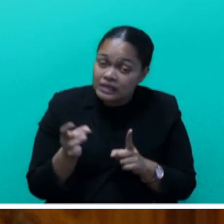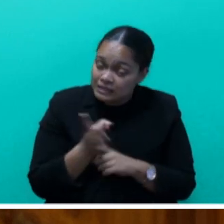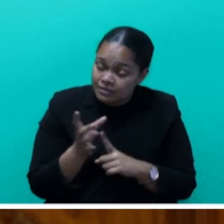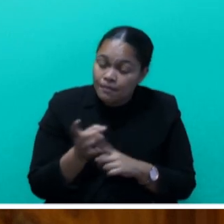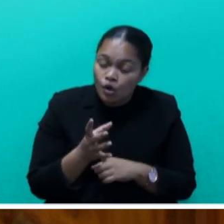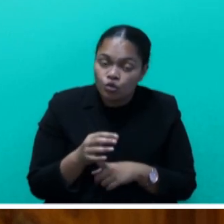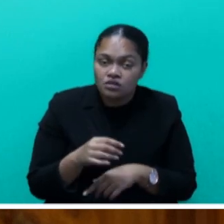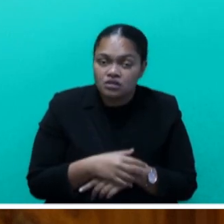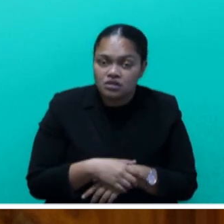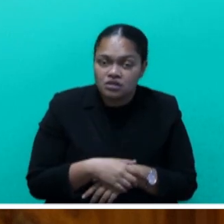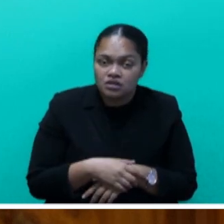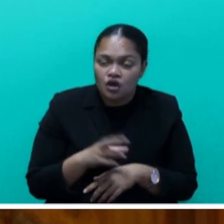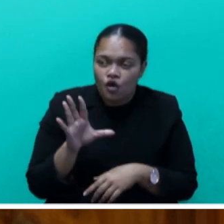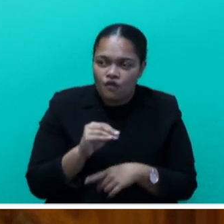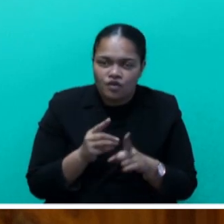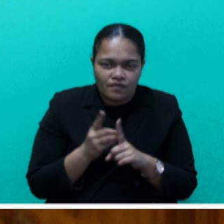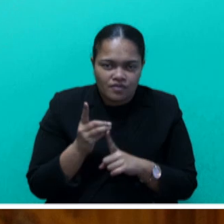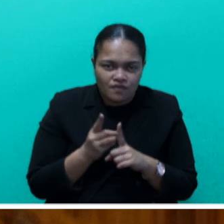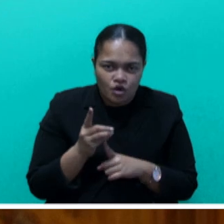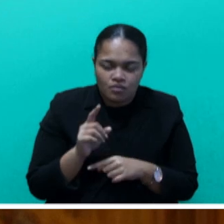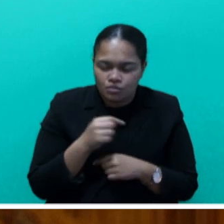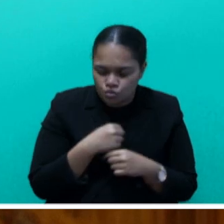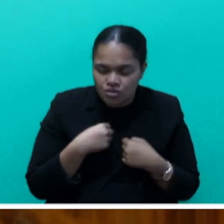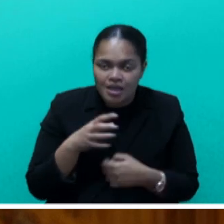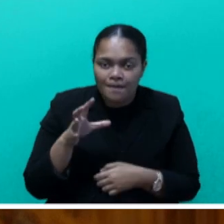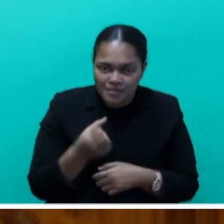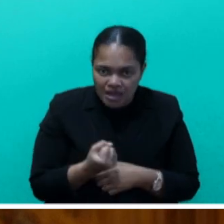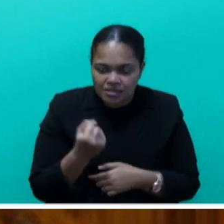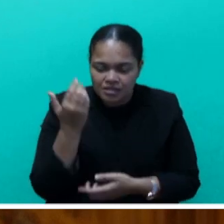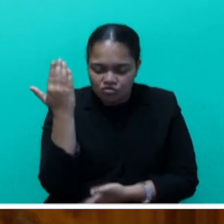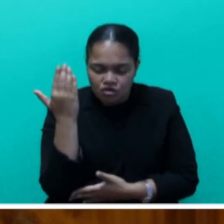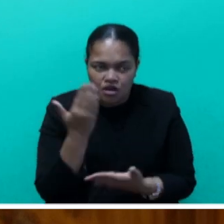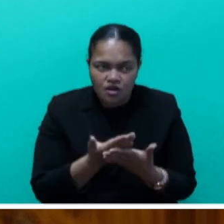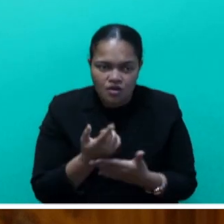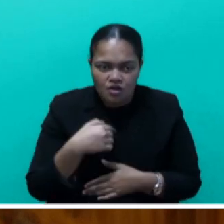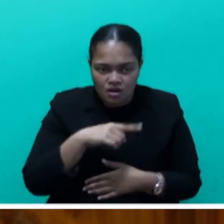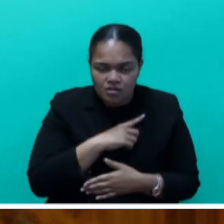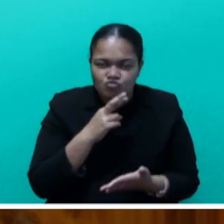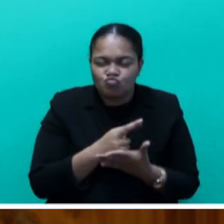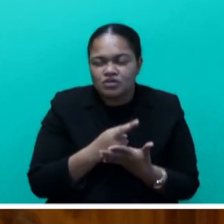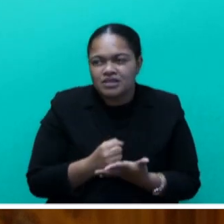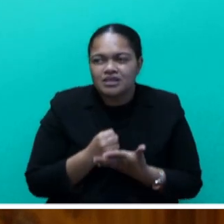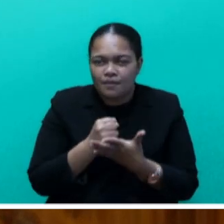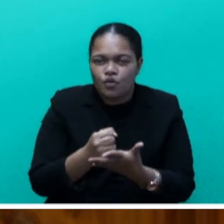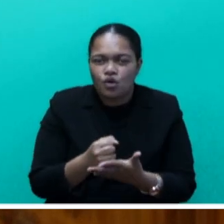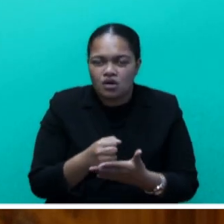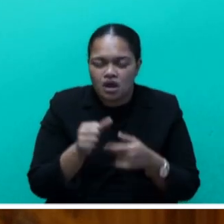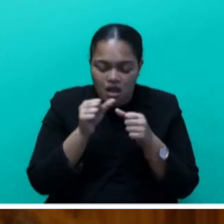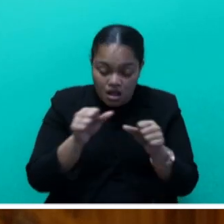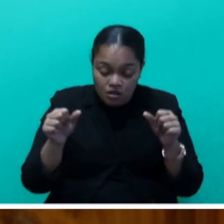component of development and we must lay on our support of our cultural